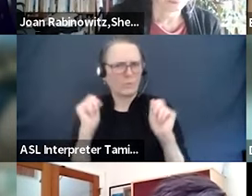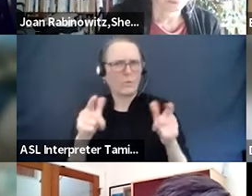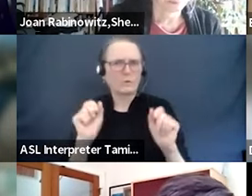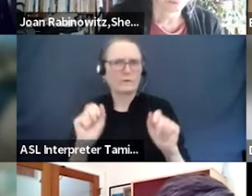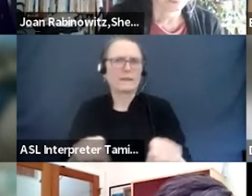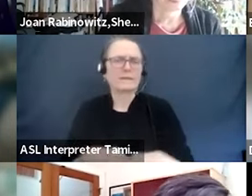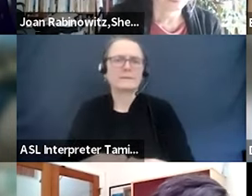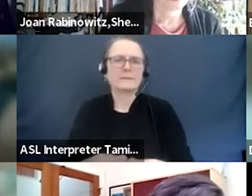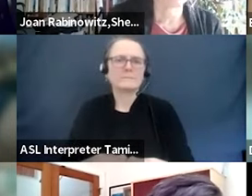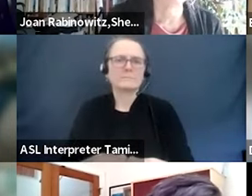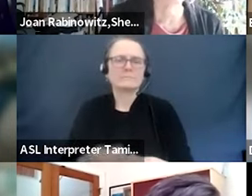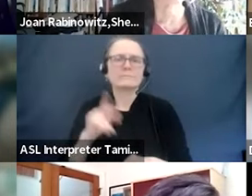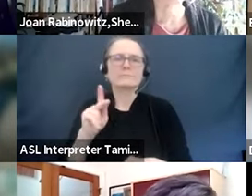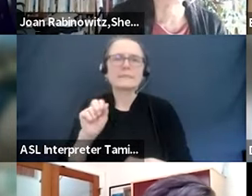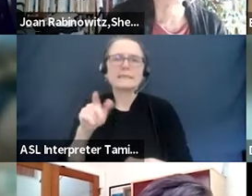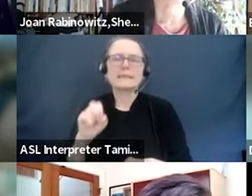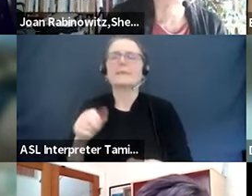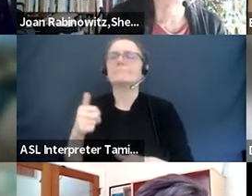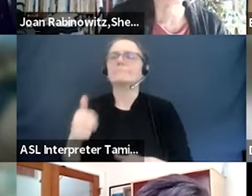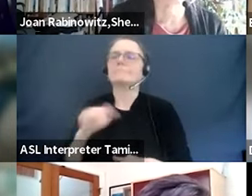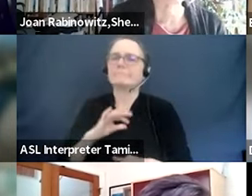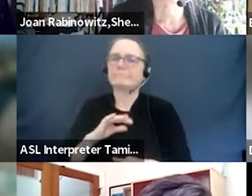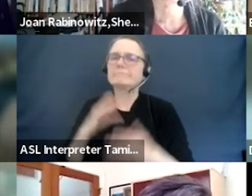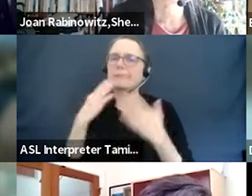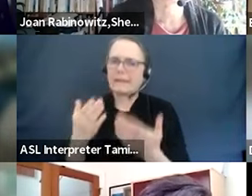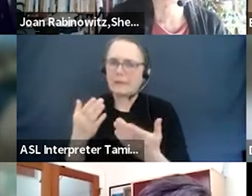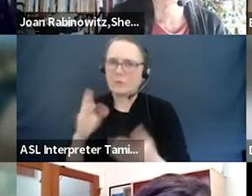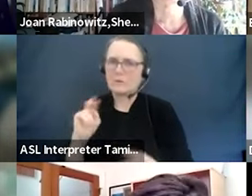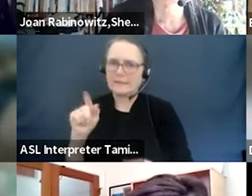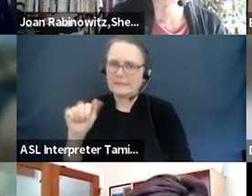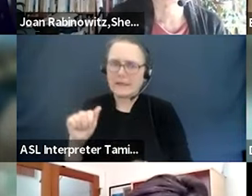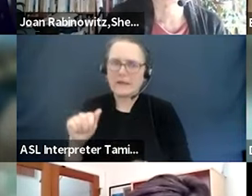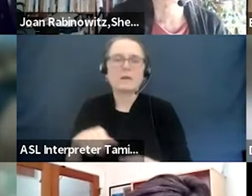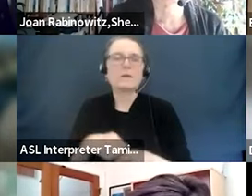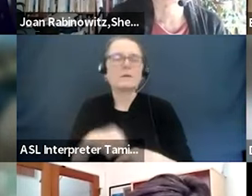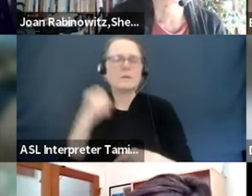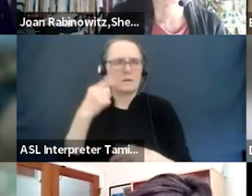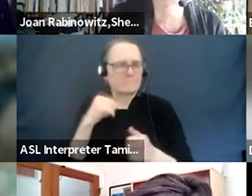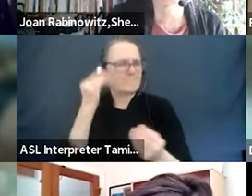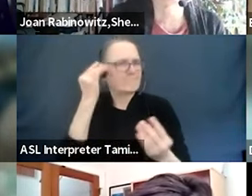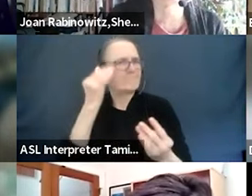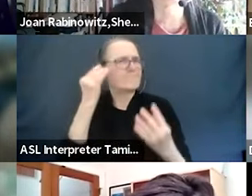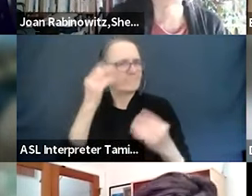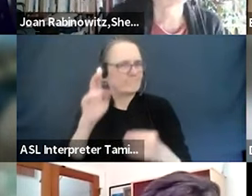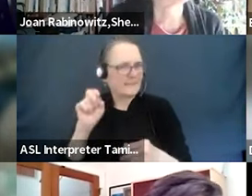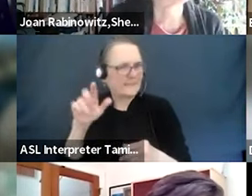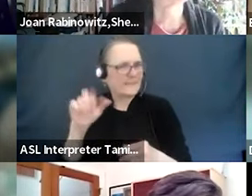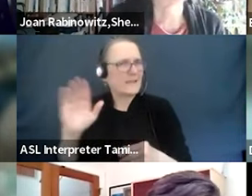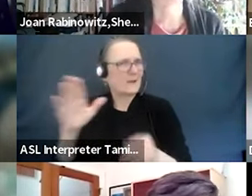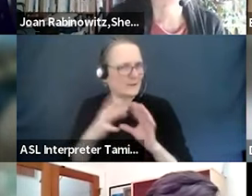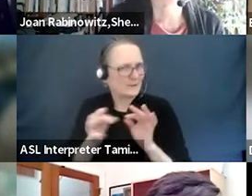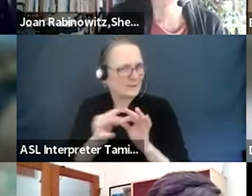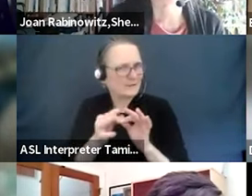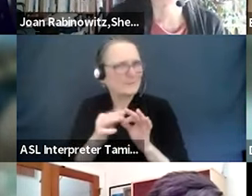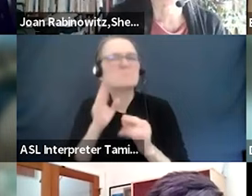Because we have some limited time here, I'm going to, while digesting what Nina was just talking about, move on to David.